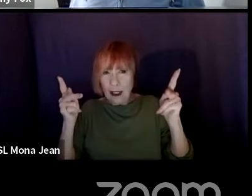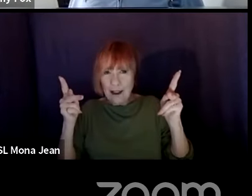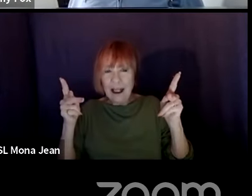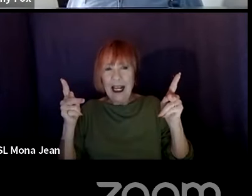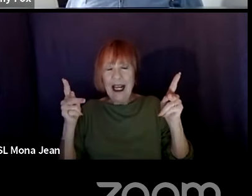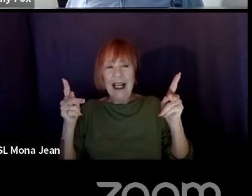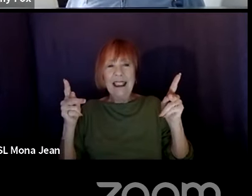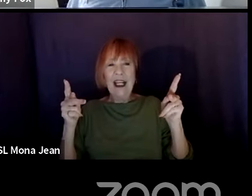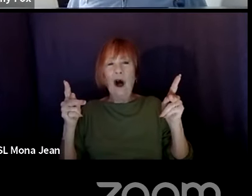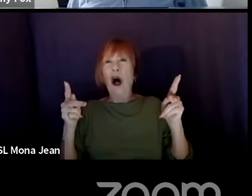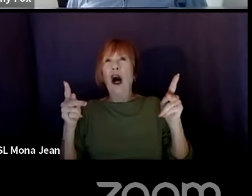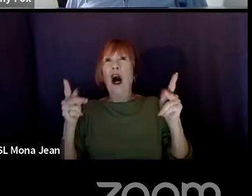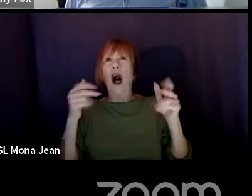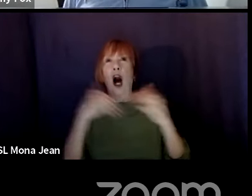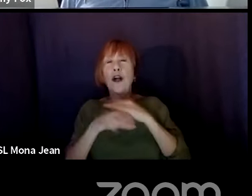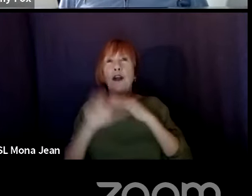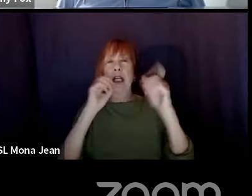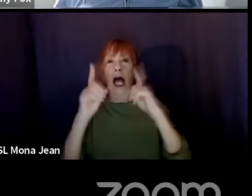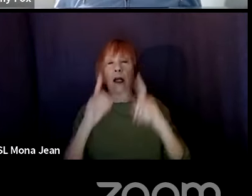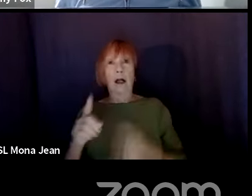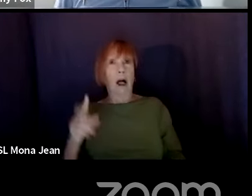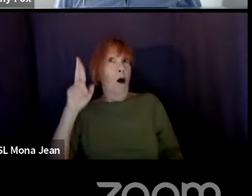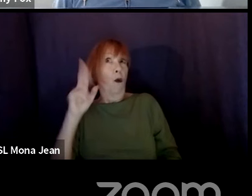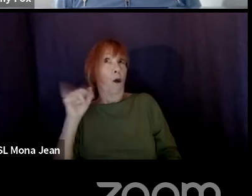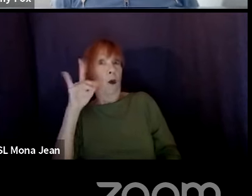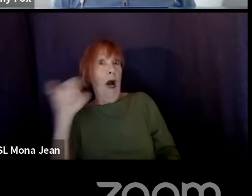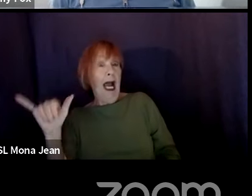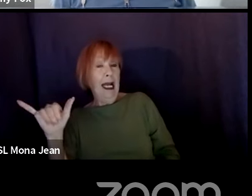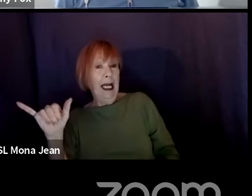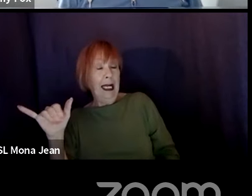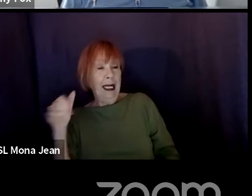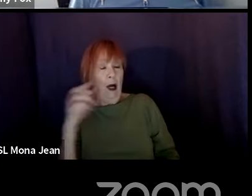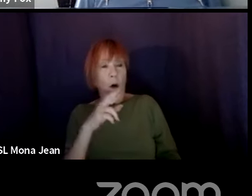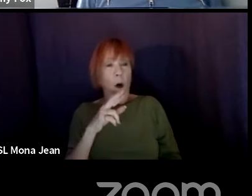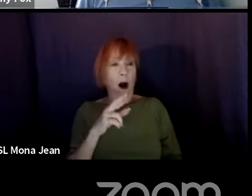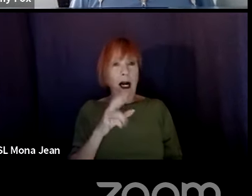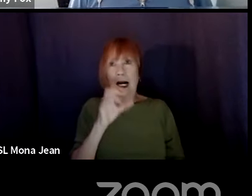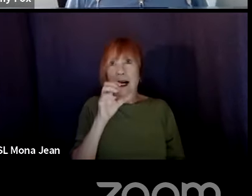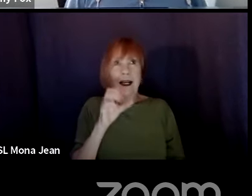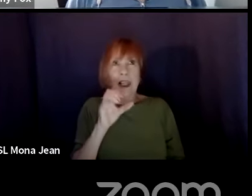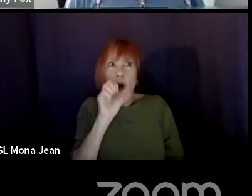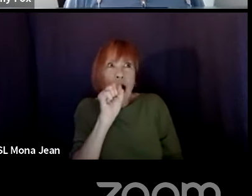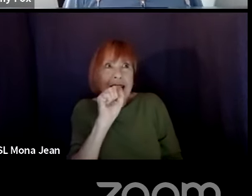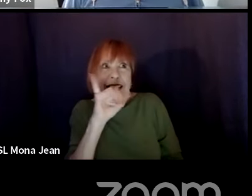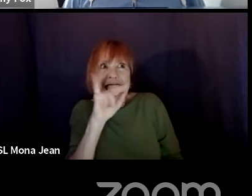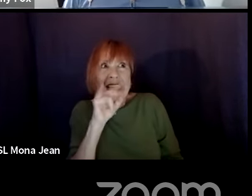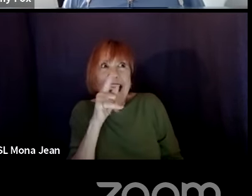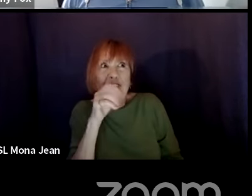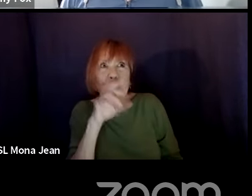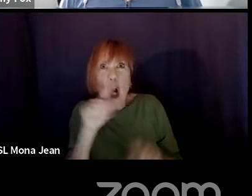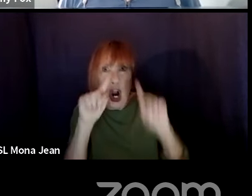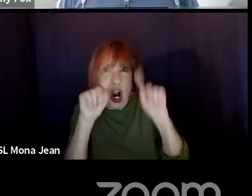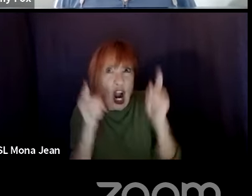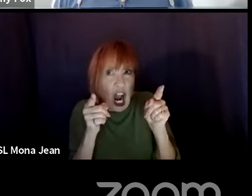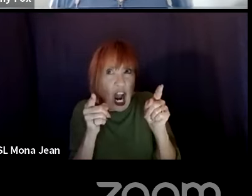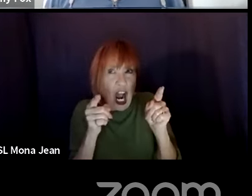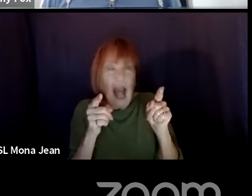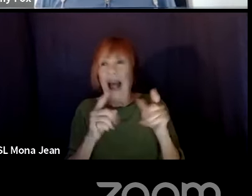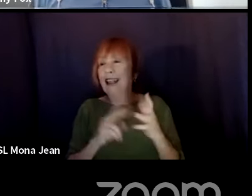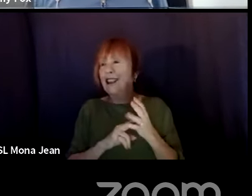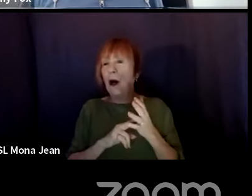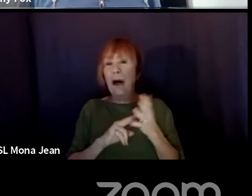like Riley or sinister or whatever, but it's basically meant